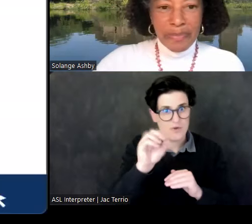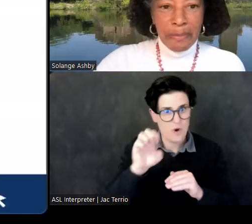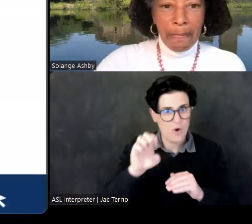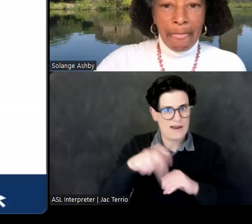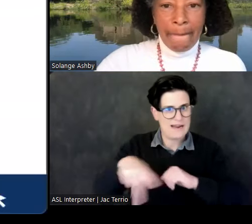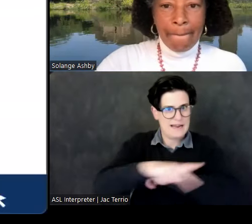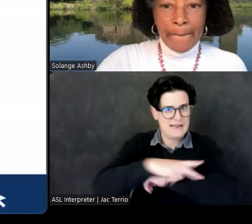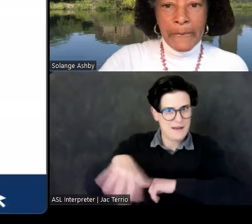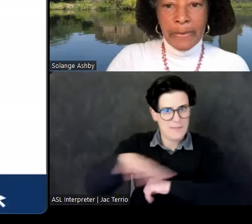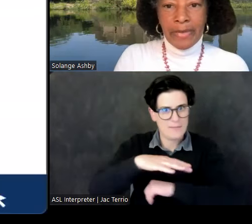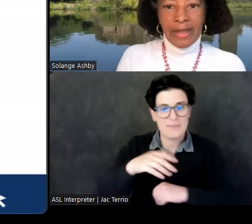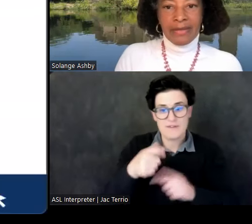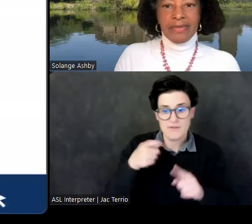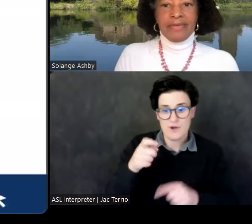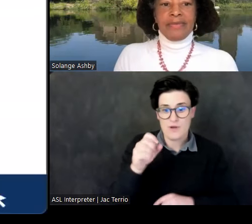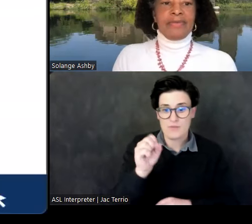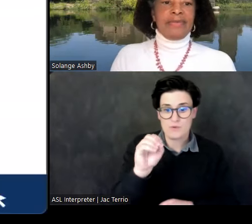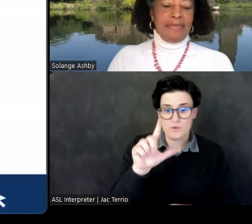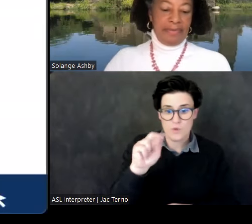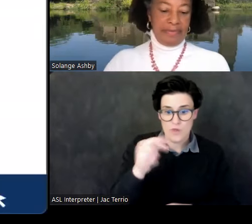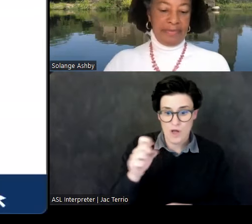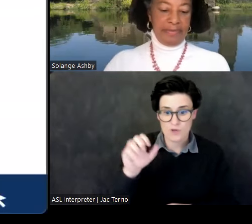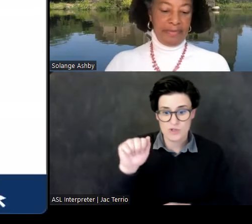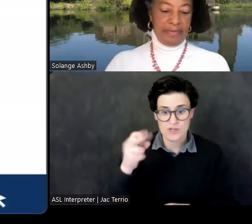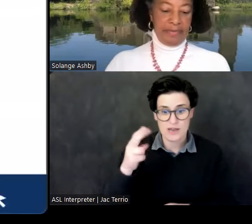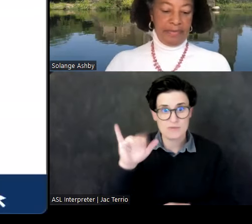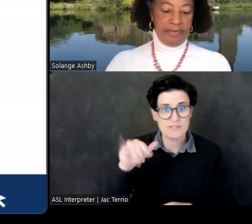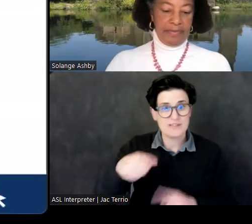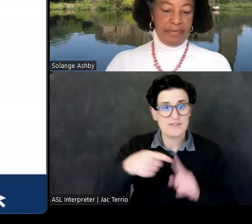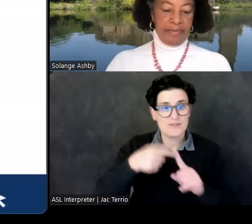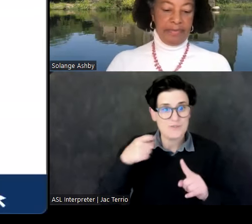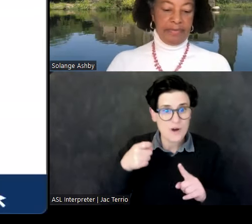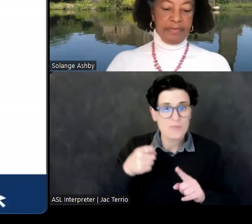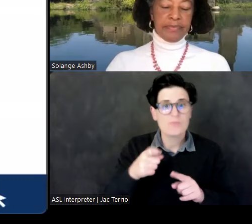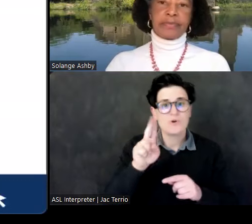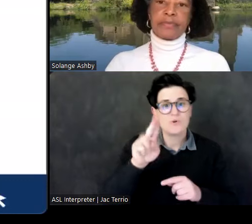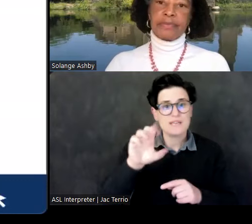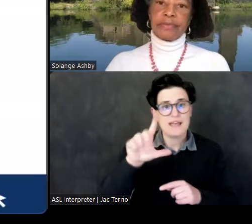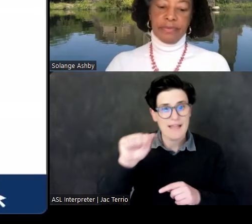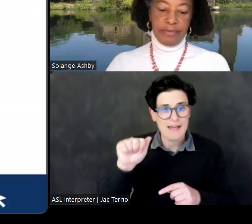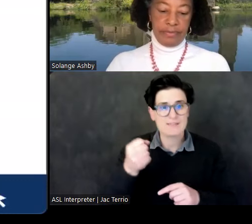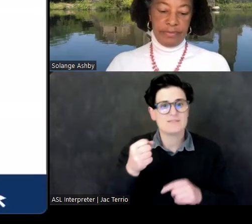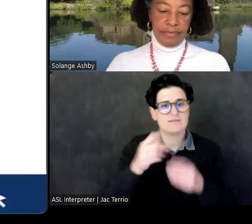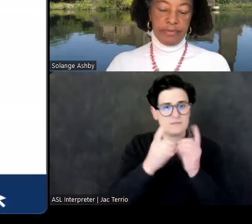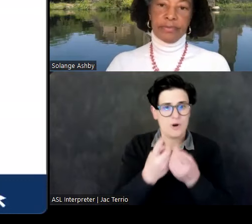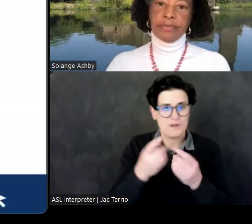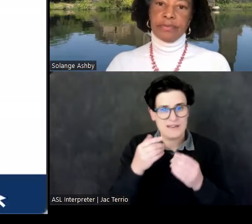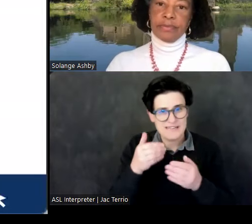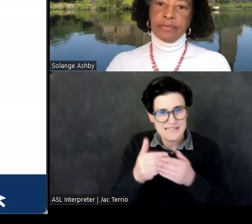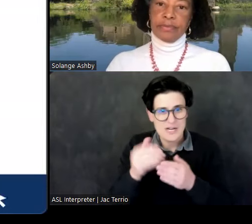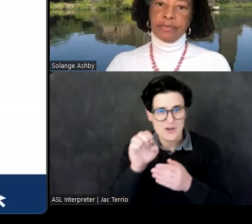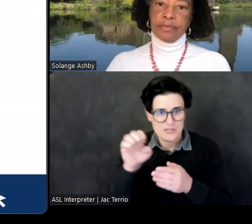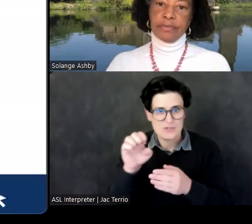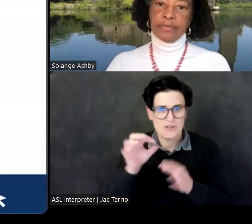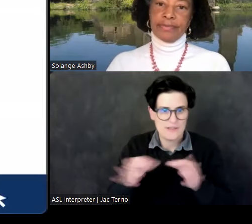at UCLA's Department of Near Eastern Languages and Cultures, who has first-hand knowledge of the clues the people of Moroi left